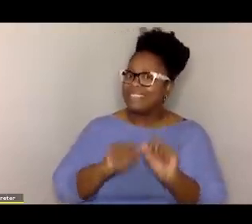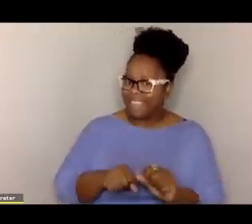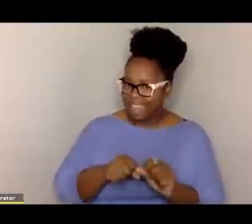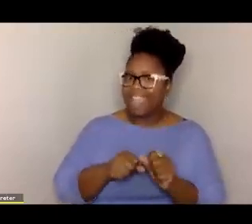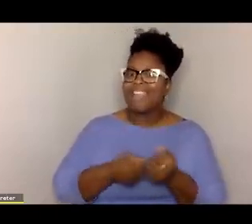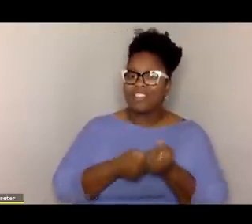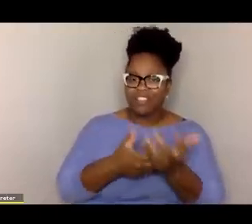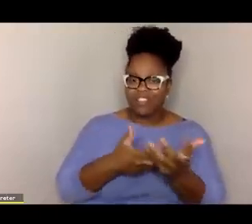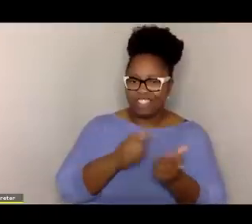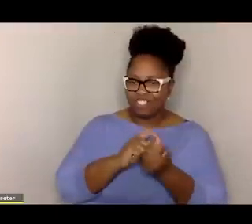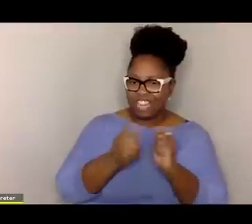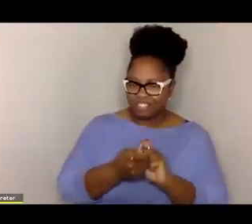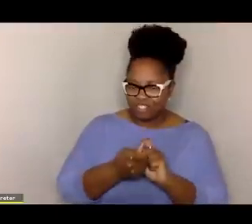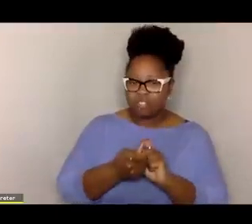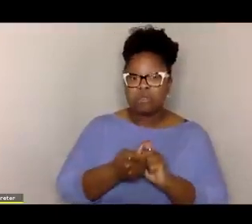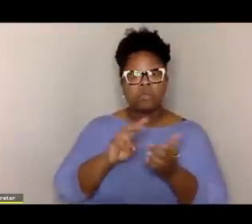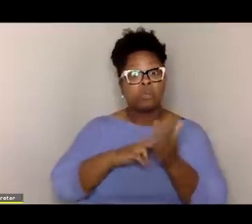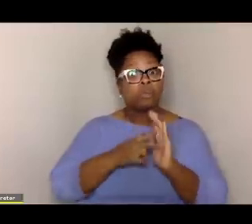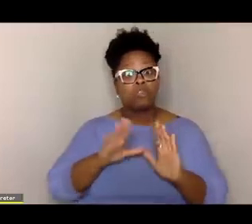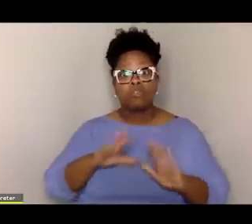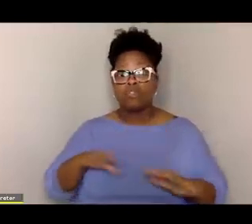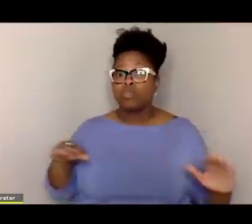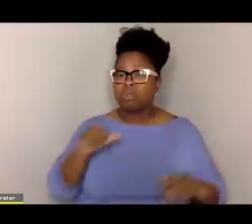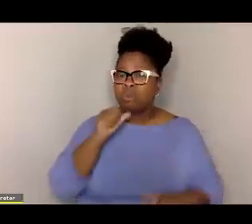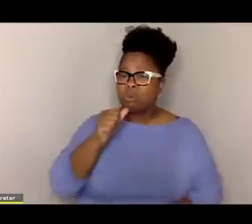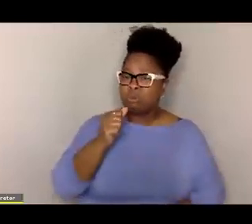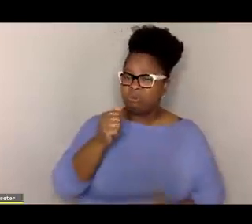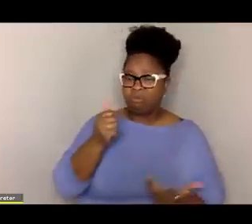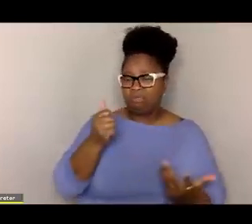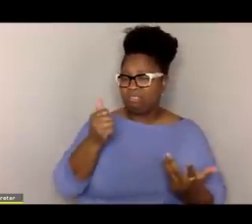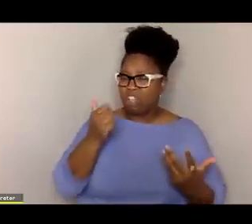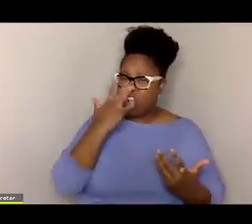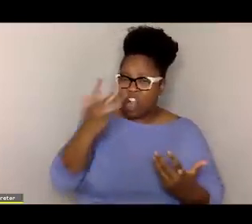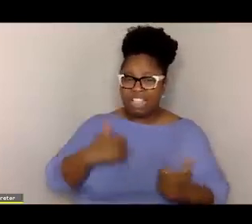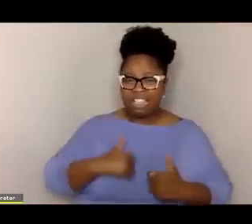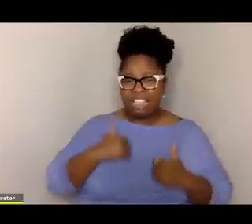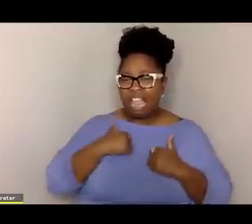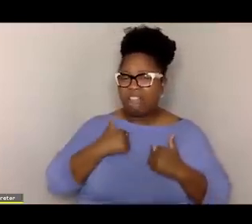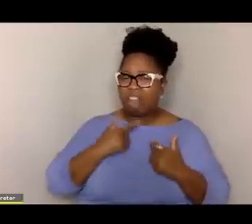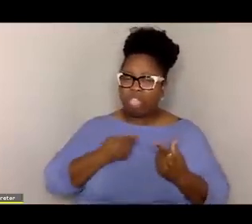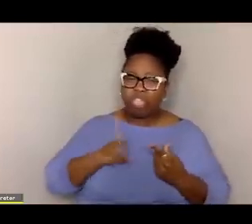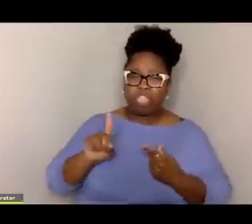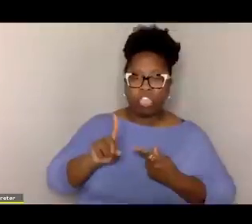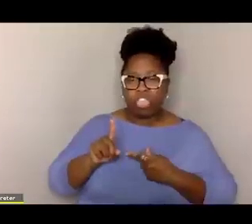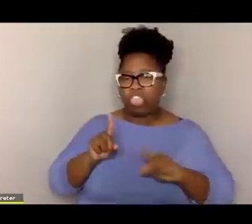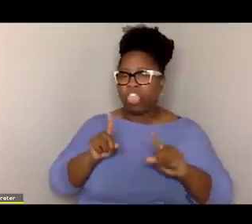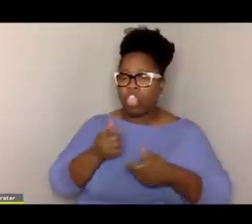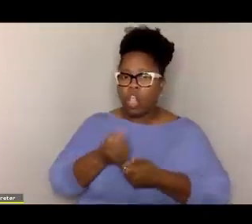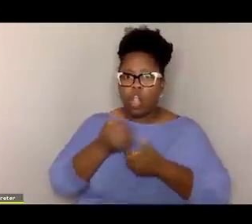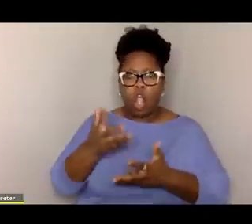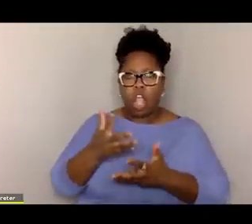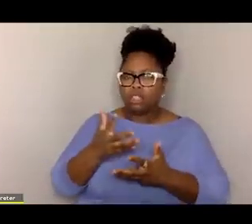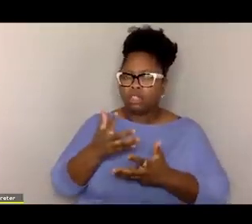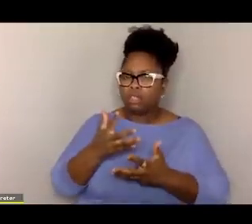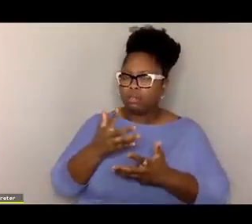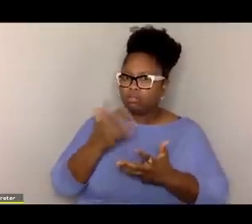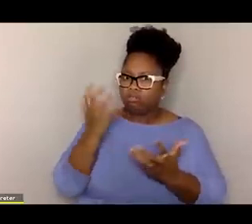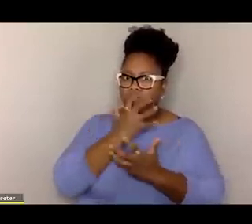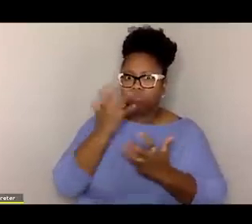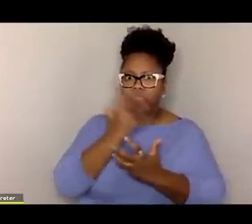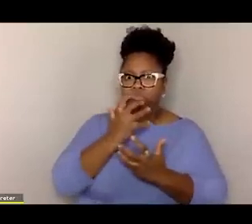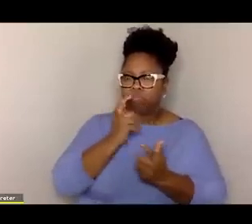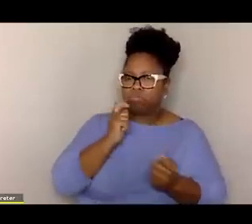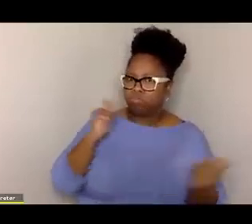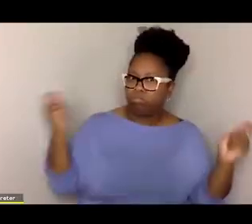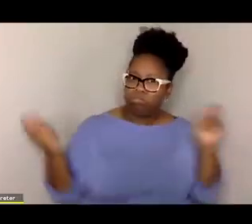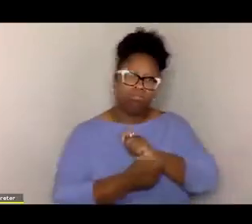And so children who have these early life insults that result in these profound abnormalities during